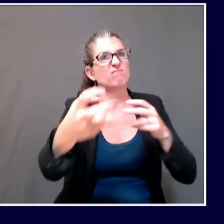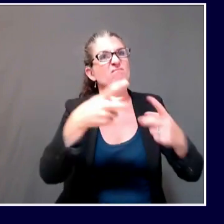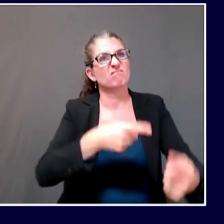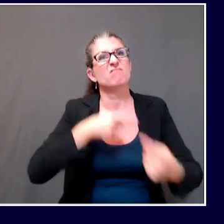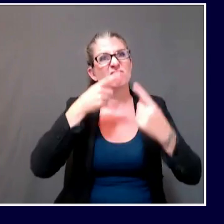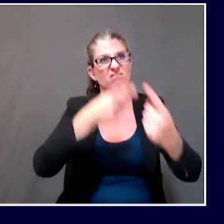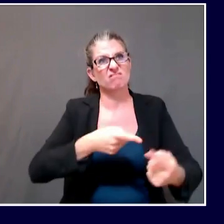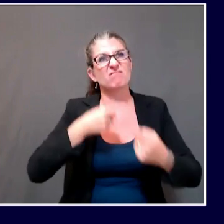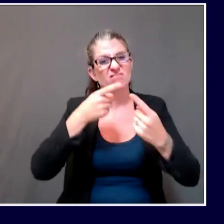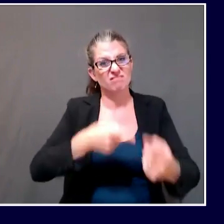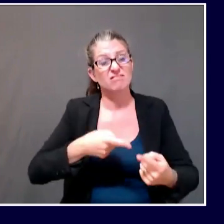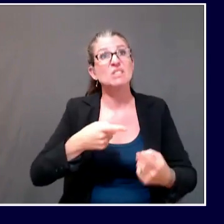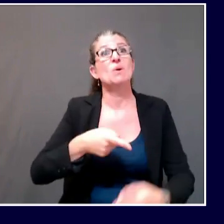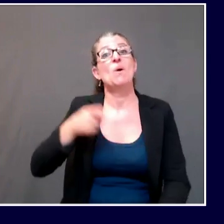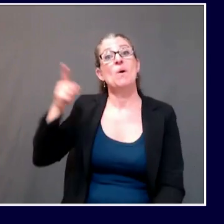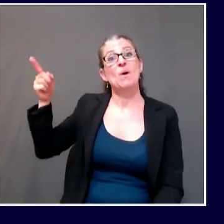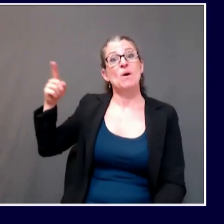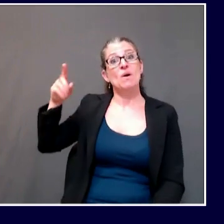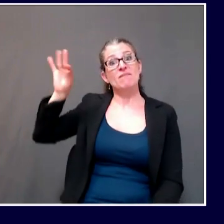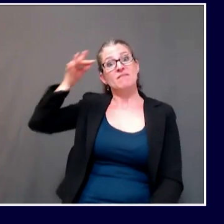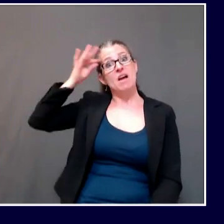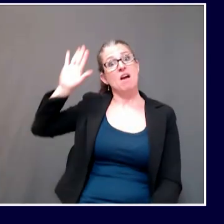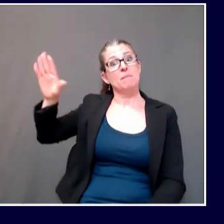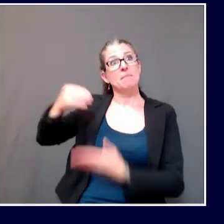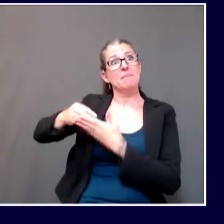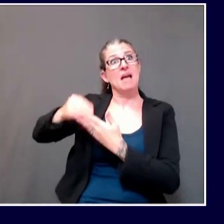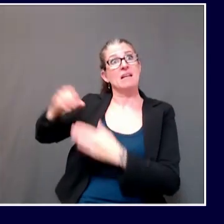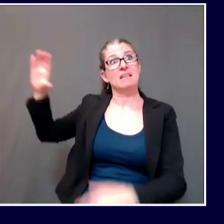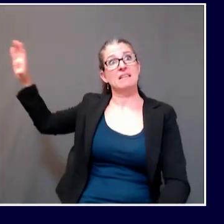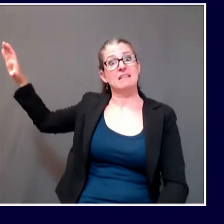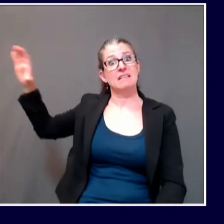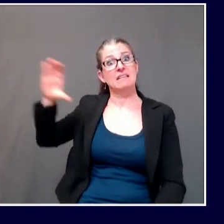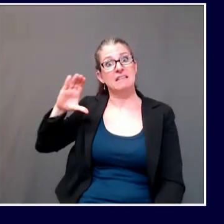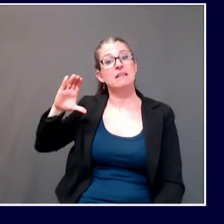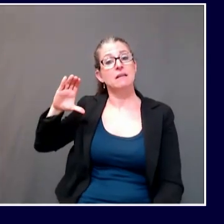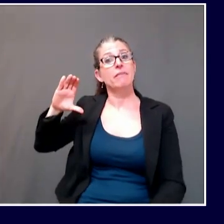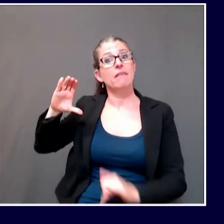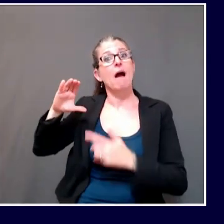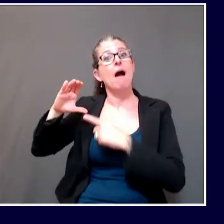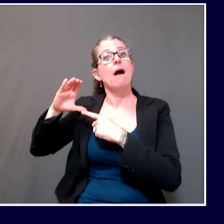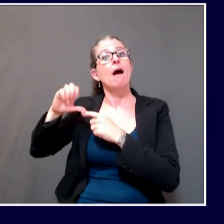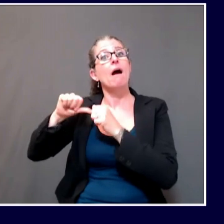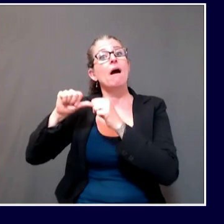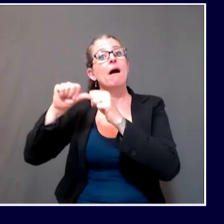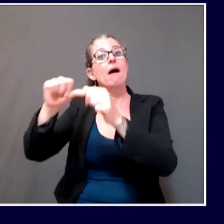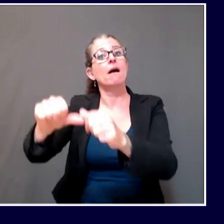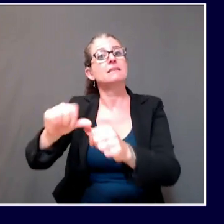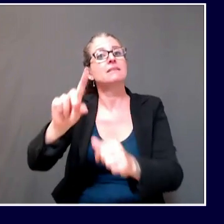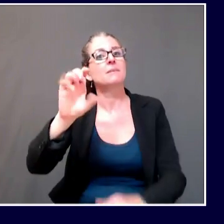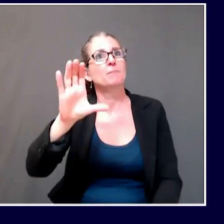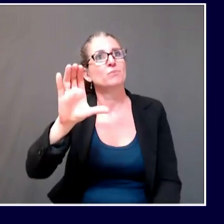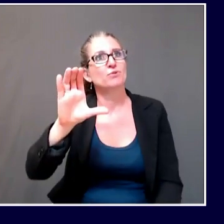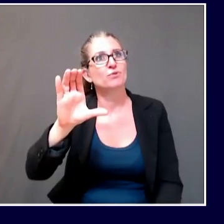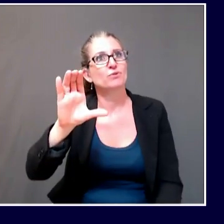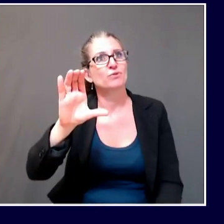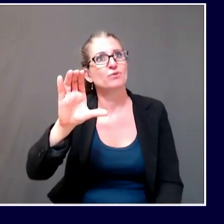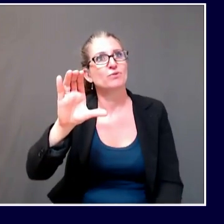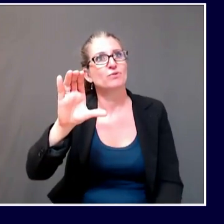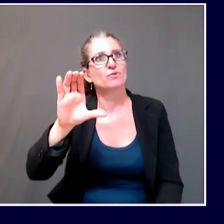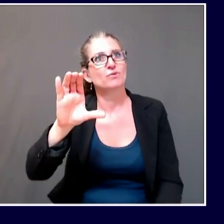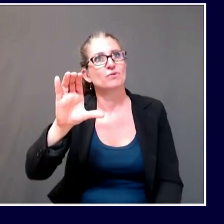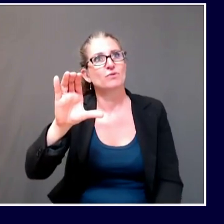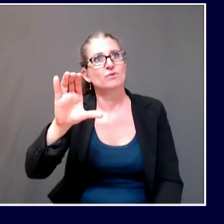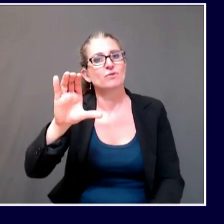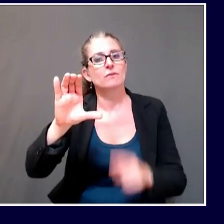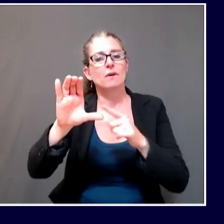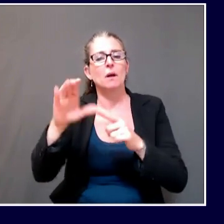we're not given the appropriate flexibility to do some other things with it we'd like to do. So we're waiting for Congress to act. I think there's consensus around